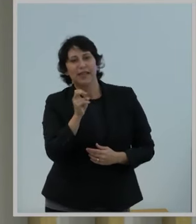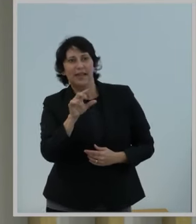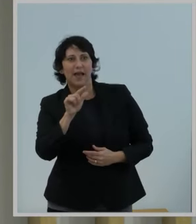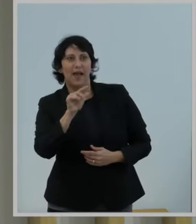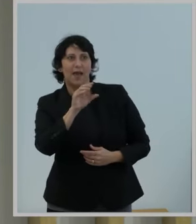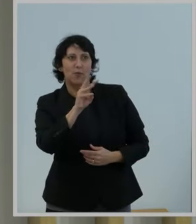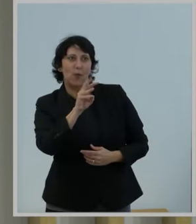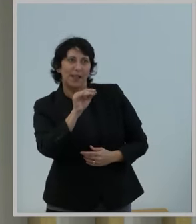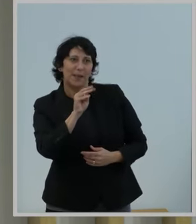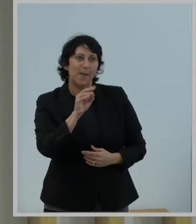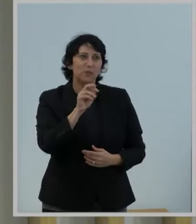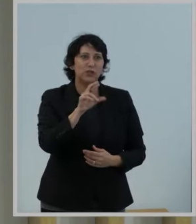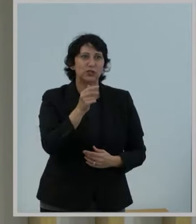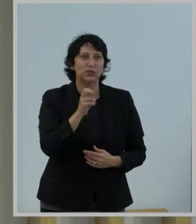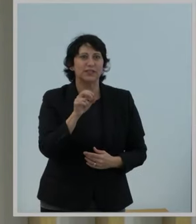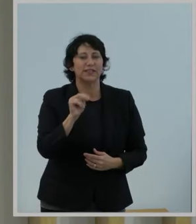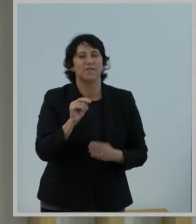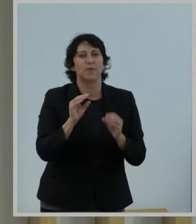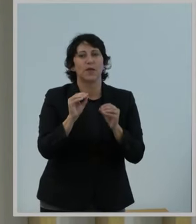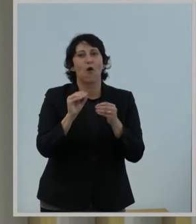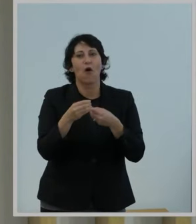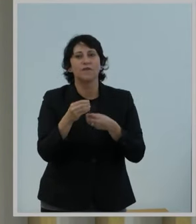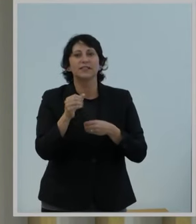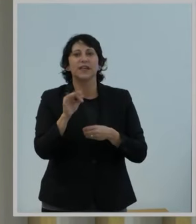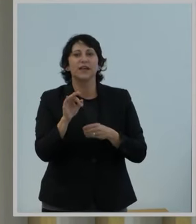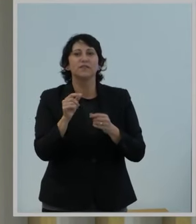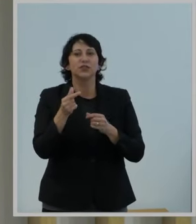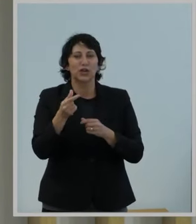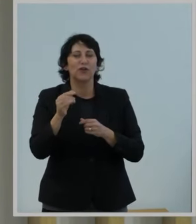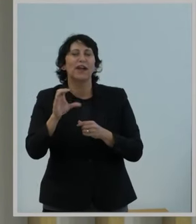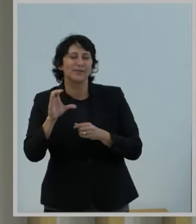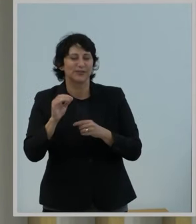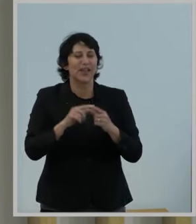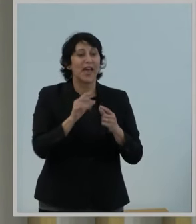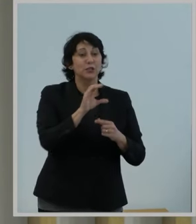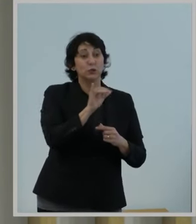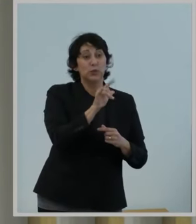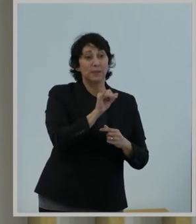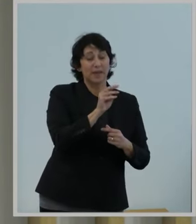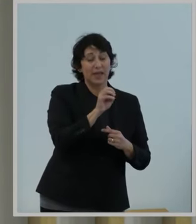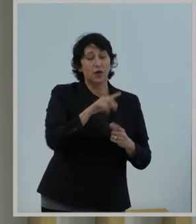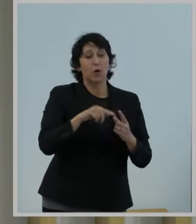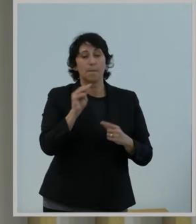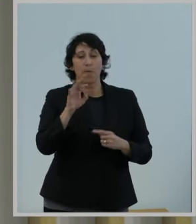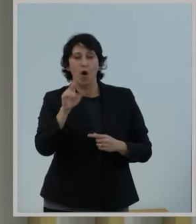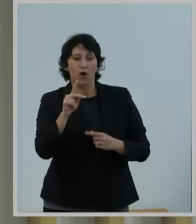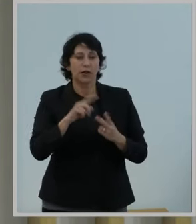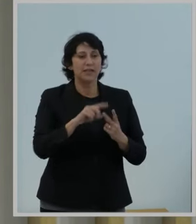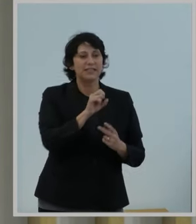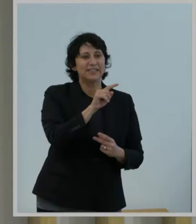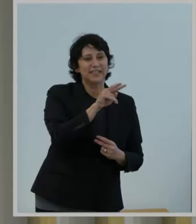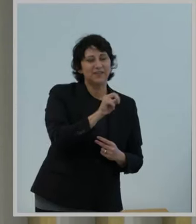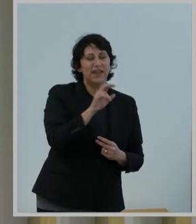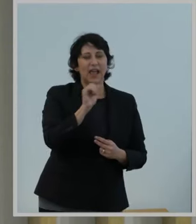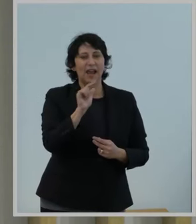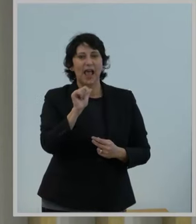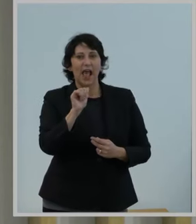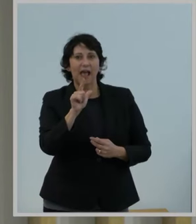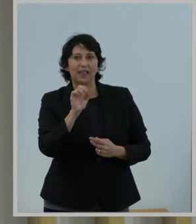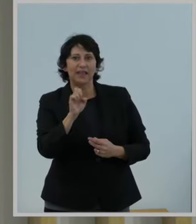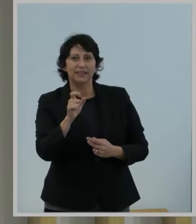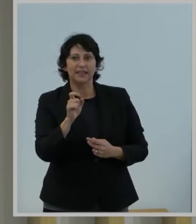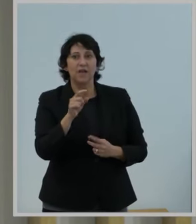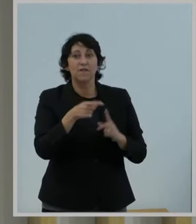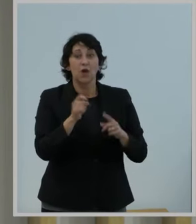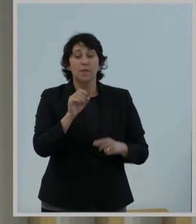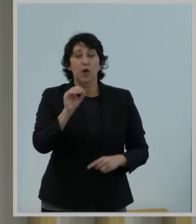William Richardson from the Office of General Counsel, and Julia McHenry, Mark Montano, Steven Tolbert, and Alex Yonkovich